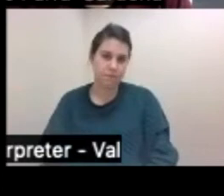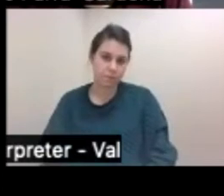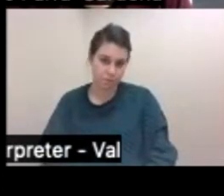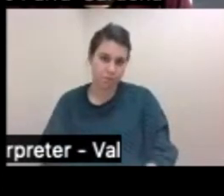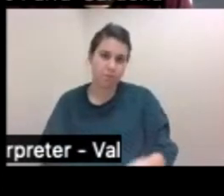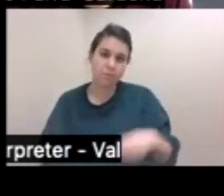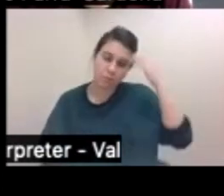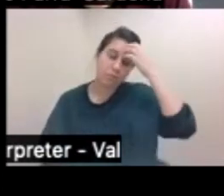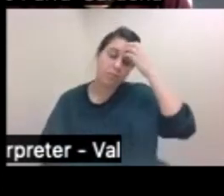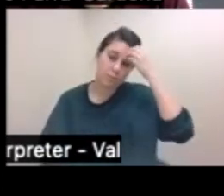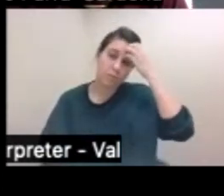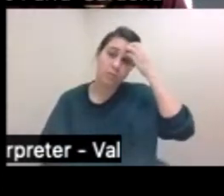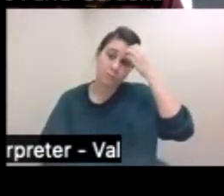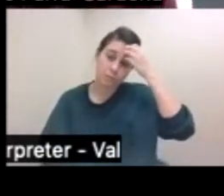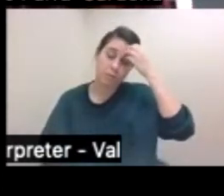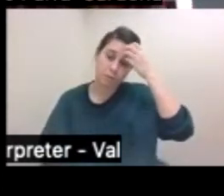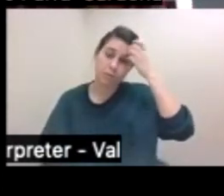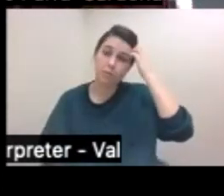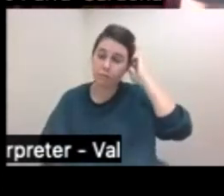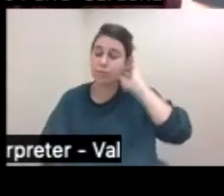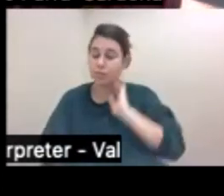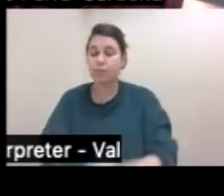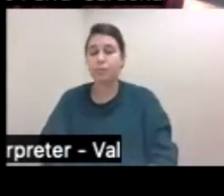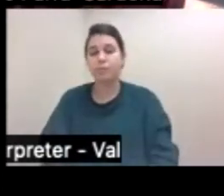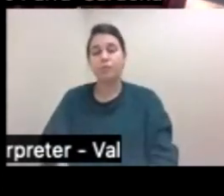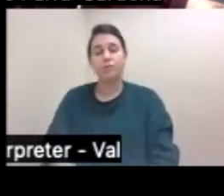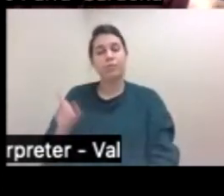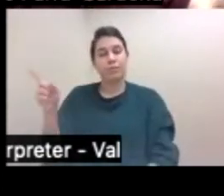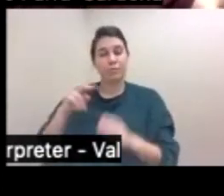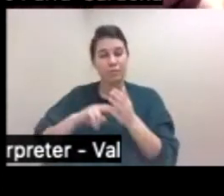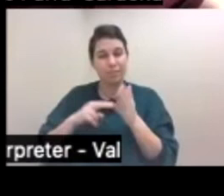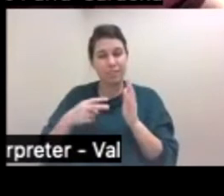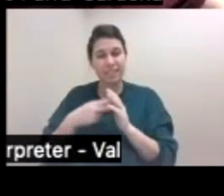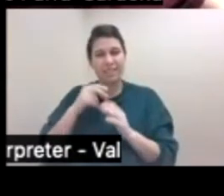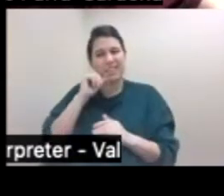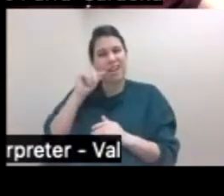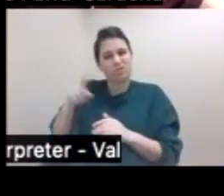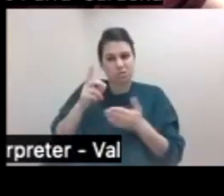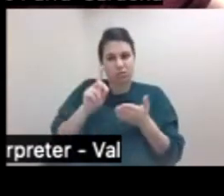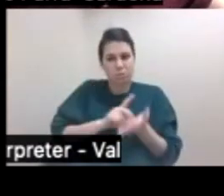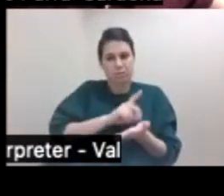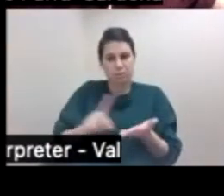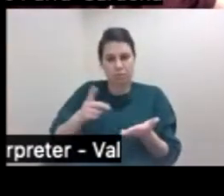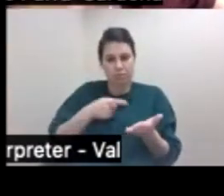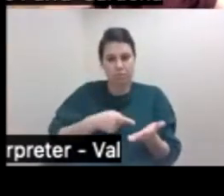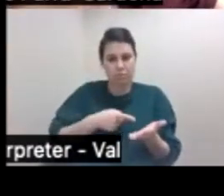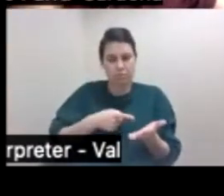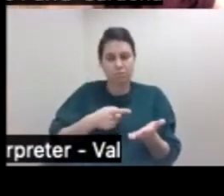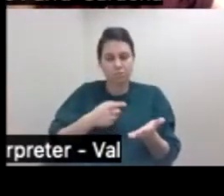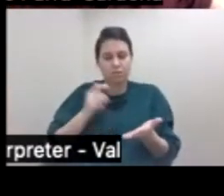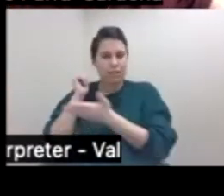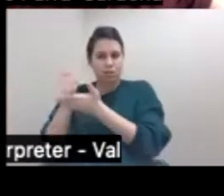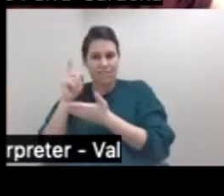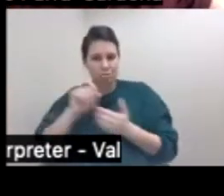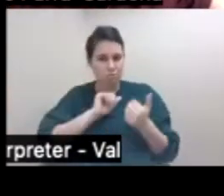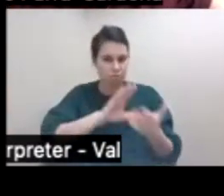need to find a way to keep both cultures as we raise our kids. So it's not only the issue of discrimination that we had to address in intervention as we were given